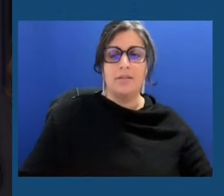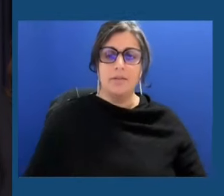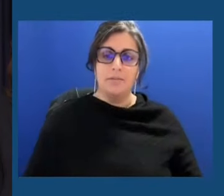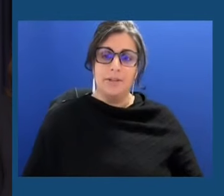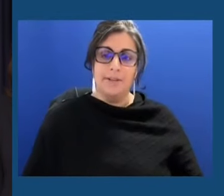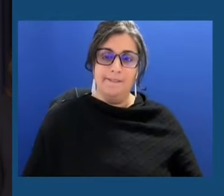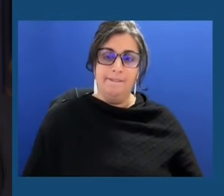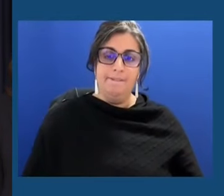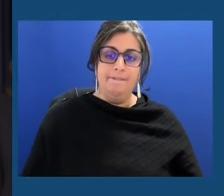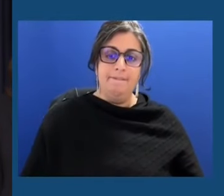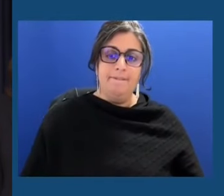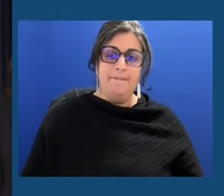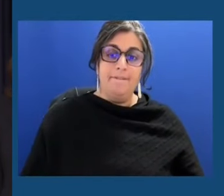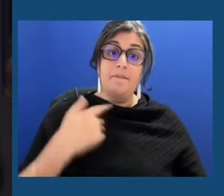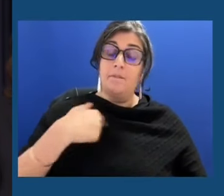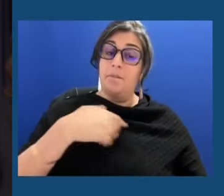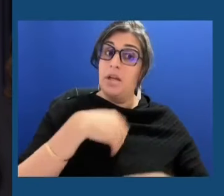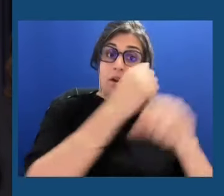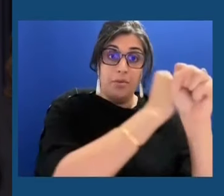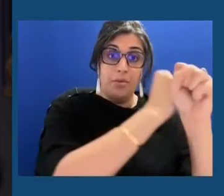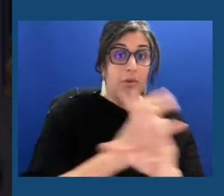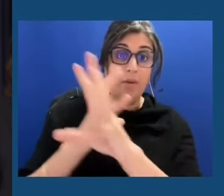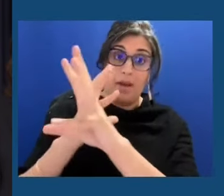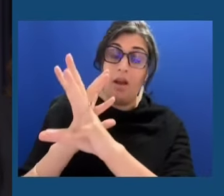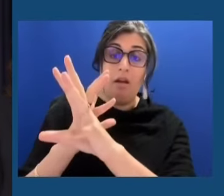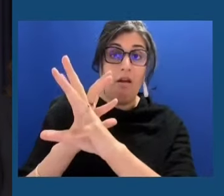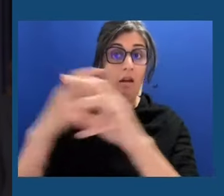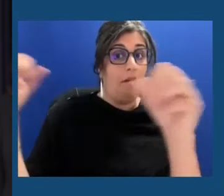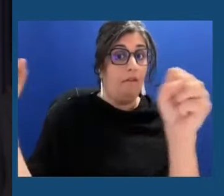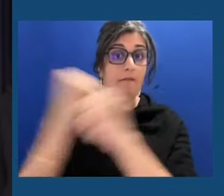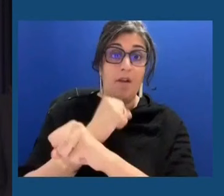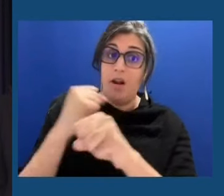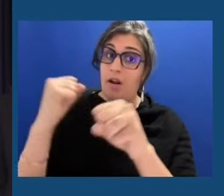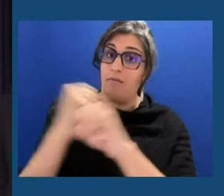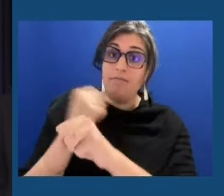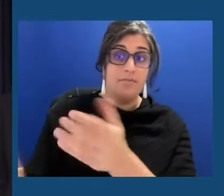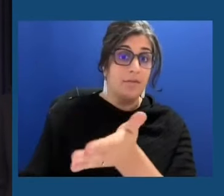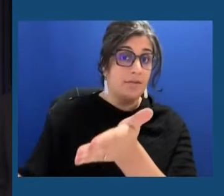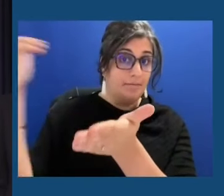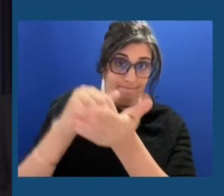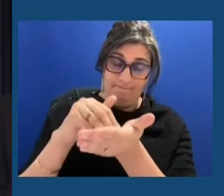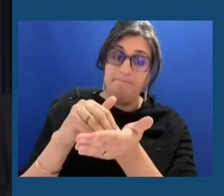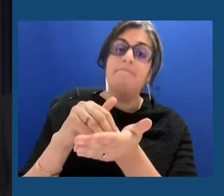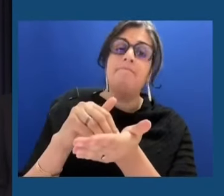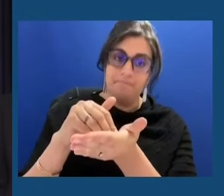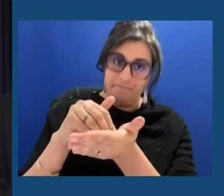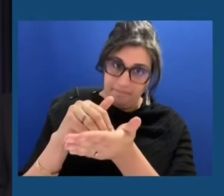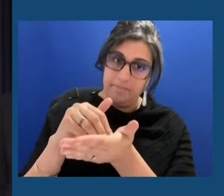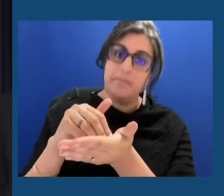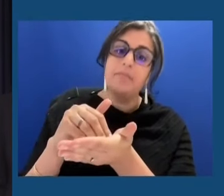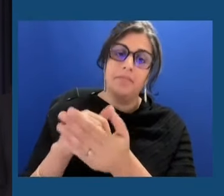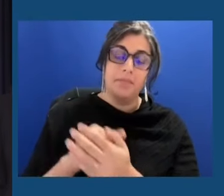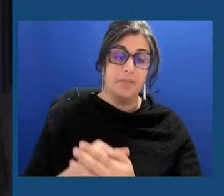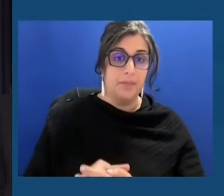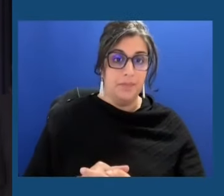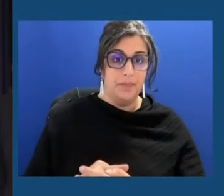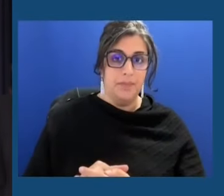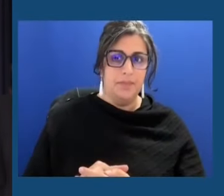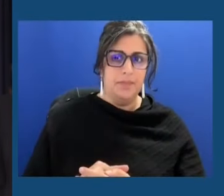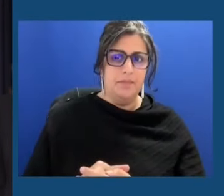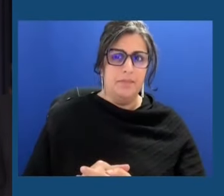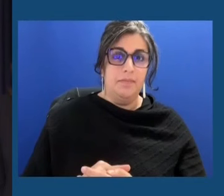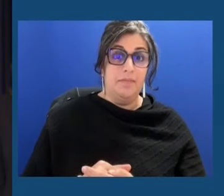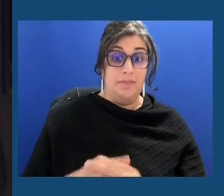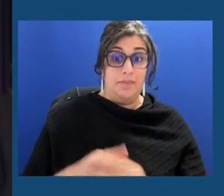And we are prepared to fight back once again because, as the Attorney General of this great